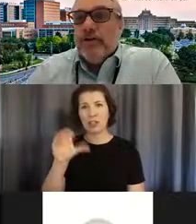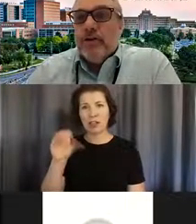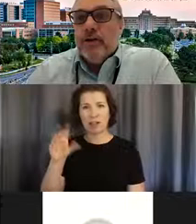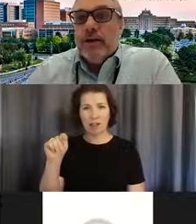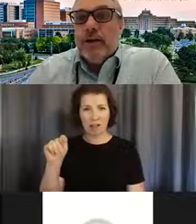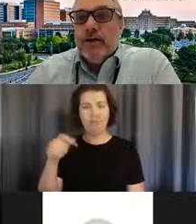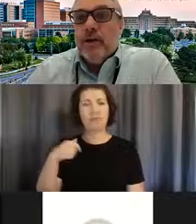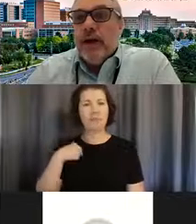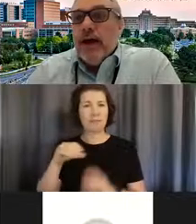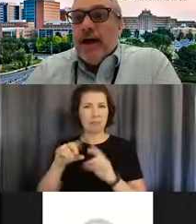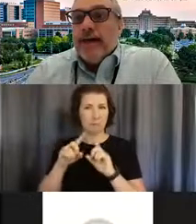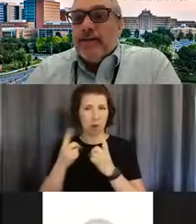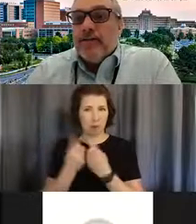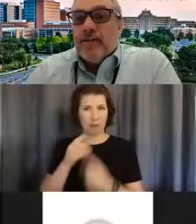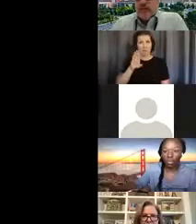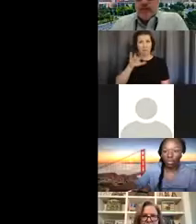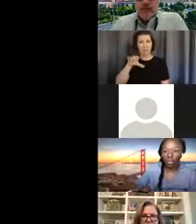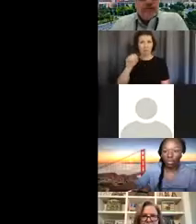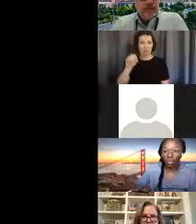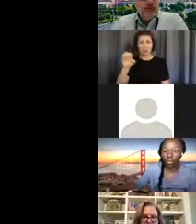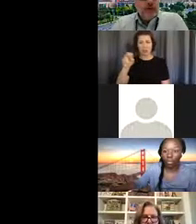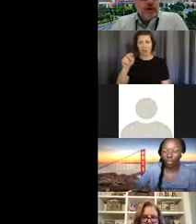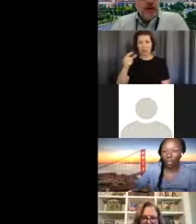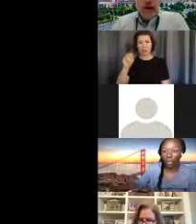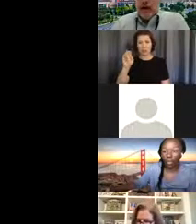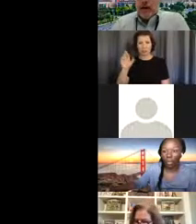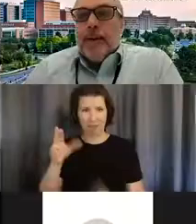Bioengineering here at CU Anschutz.